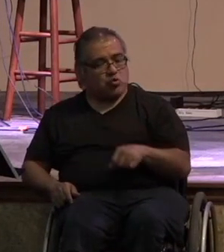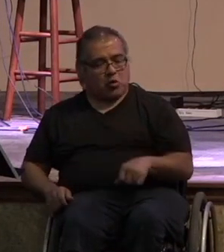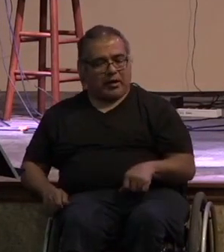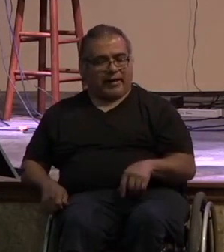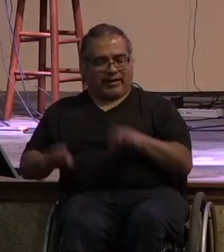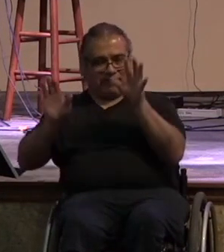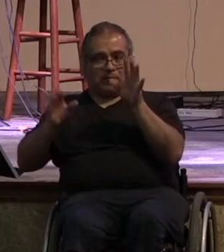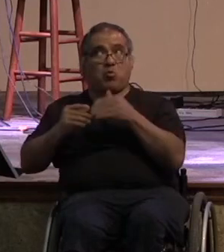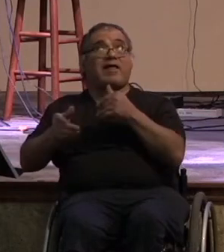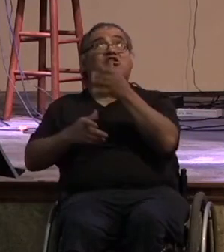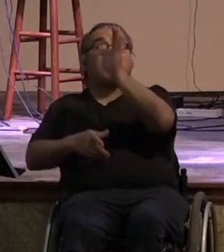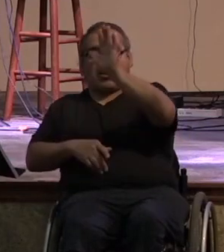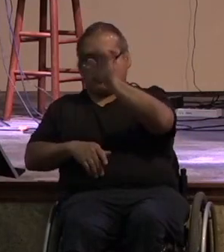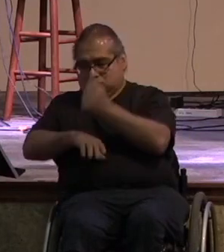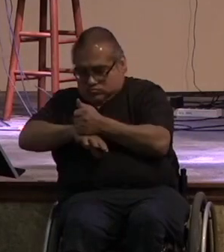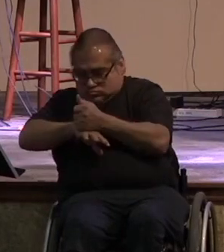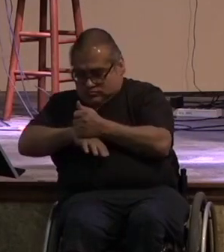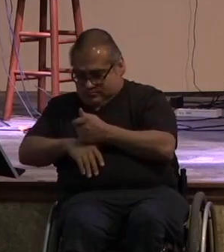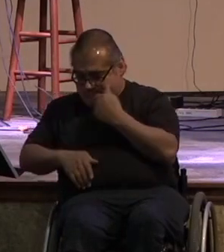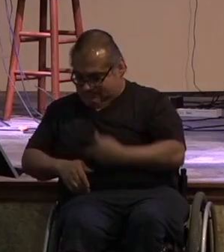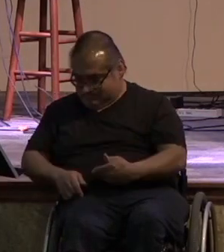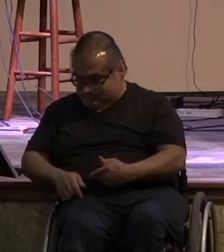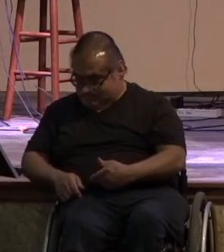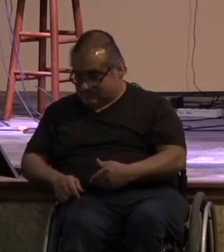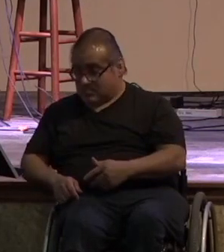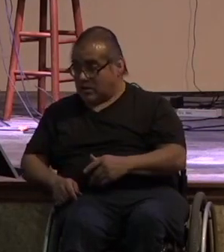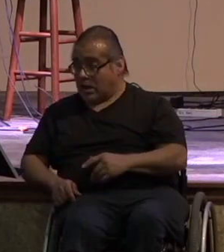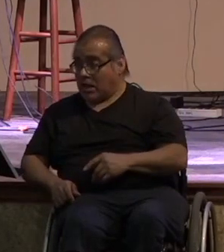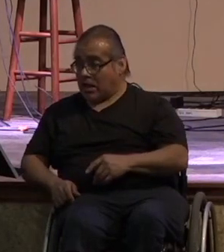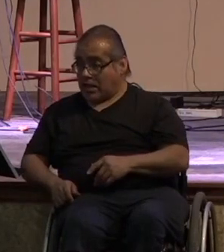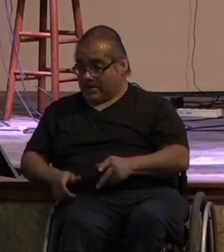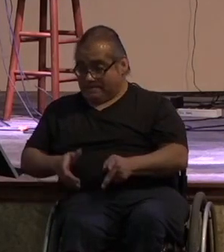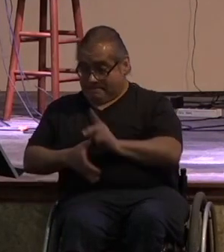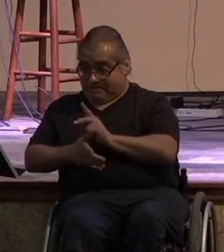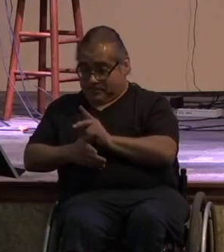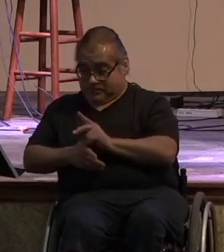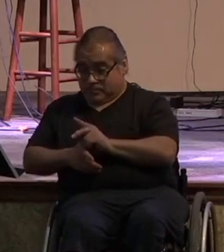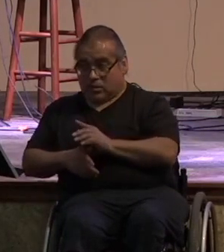up things and prioritize others over comfort and convenience right